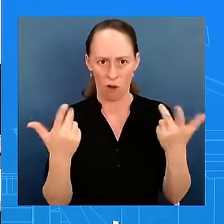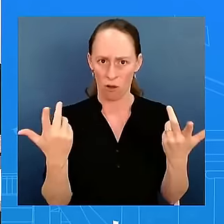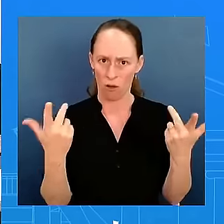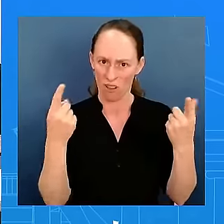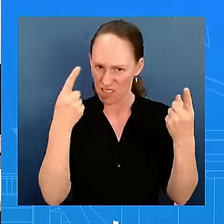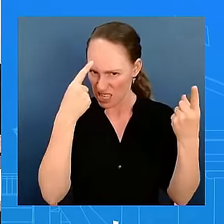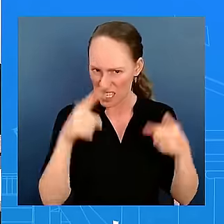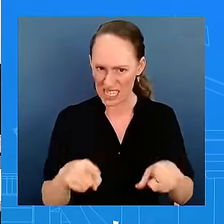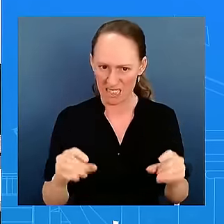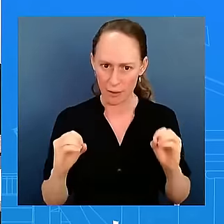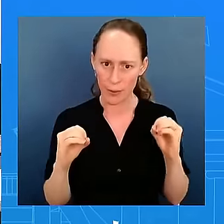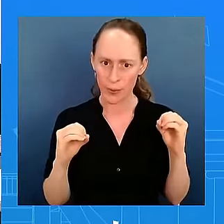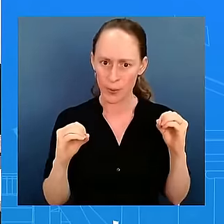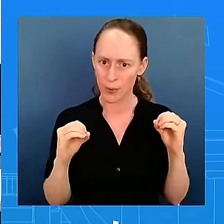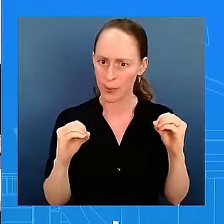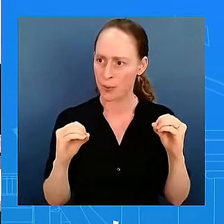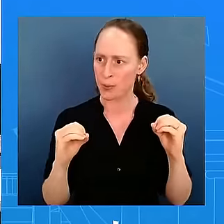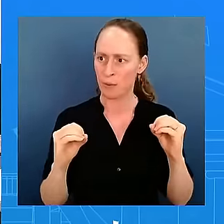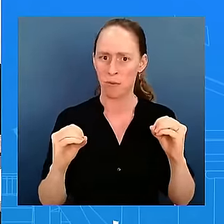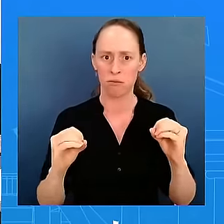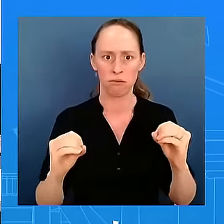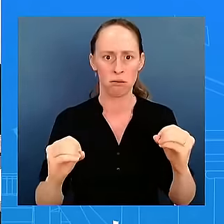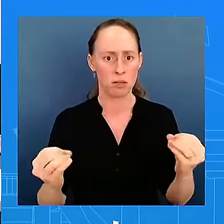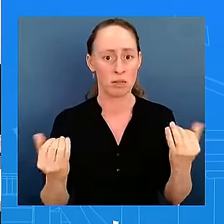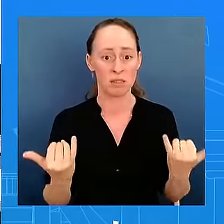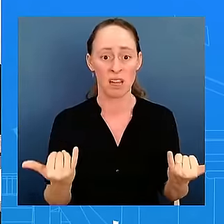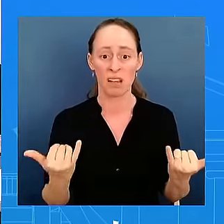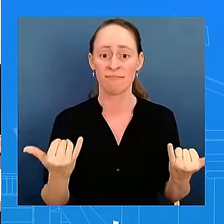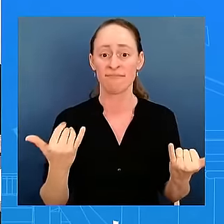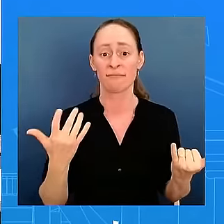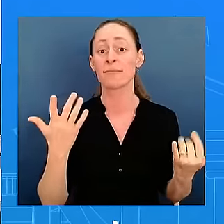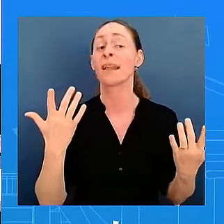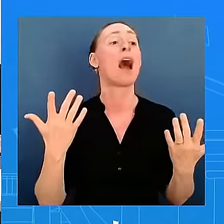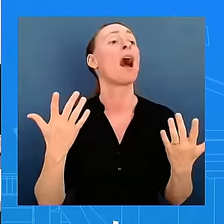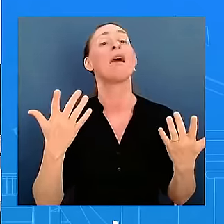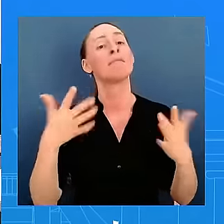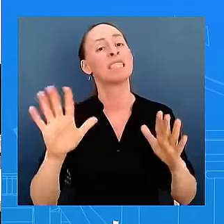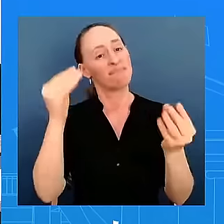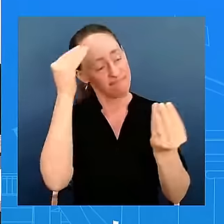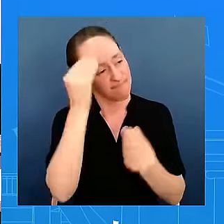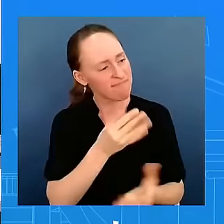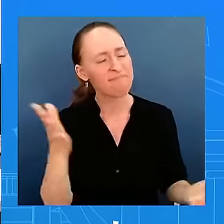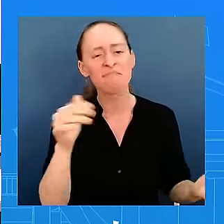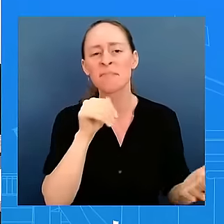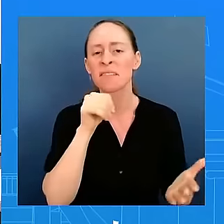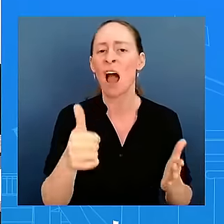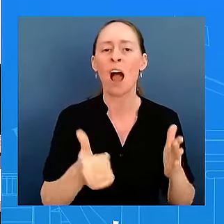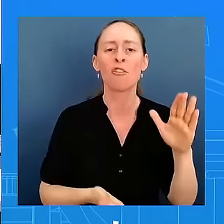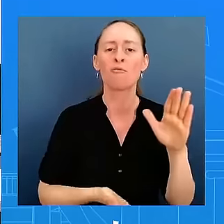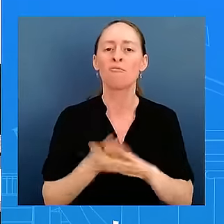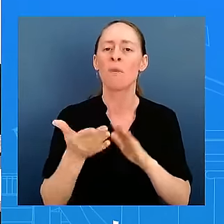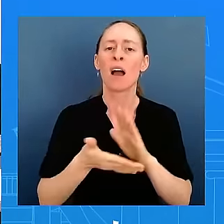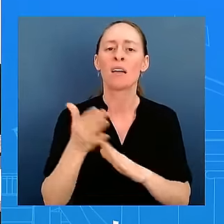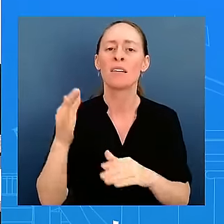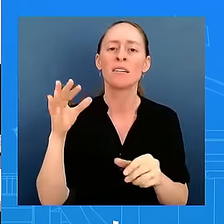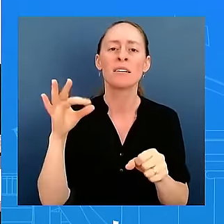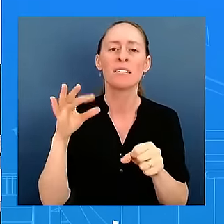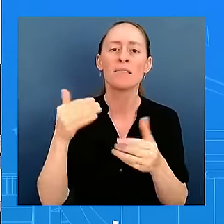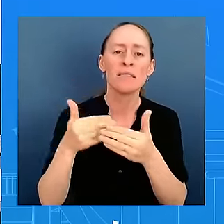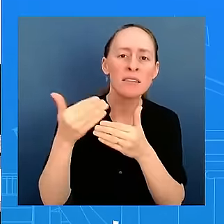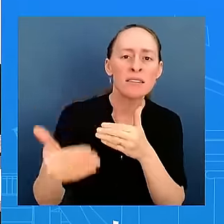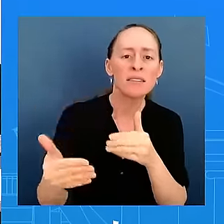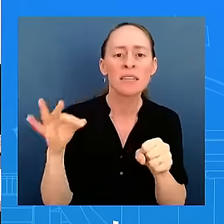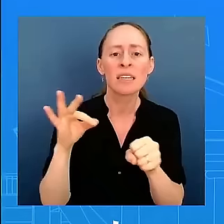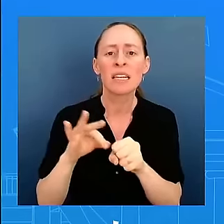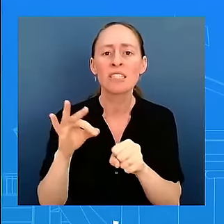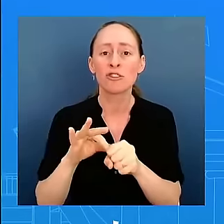he's not running for another term, how, if in any way, that complicates those efforts to reach a peace deal?